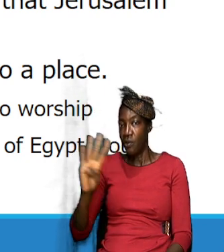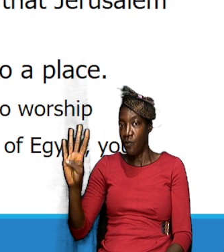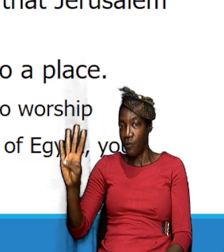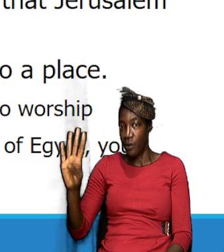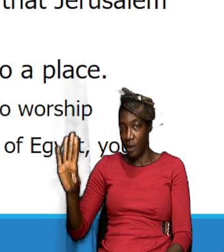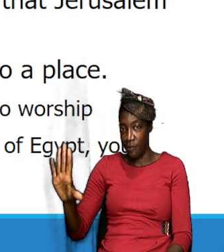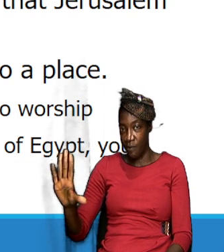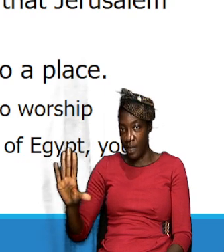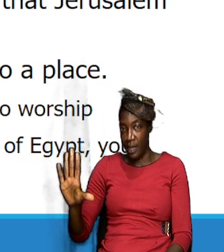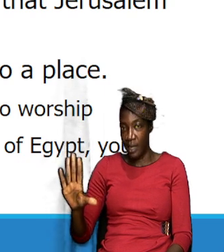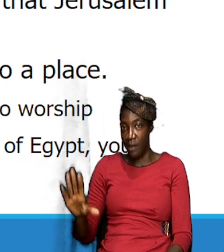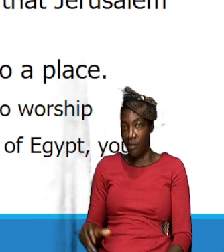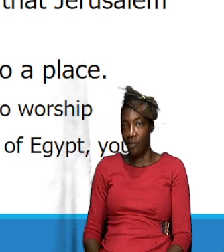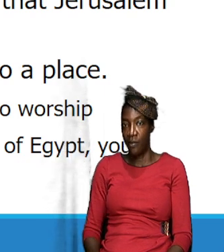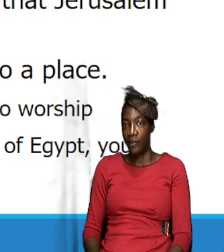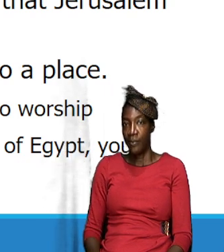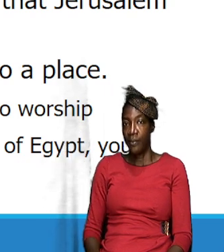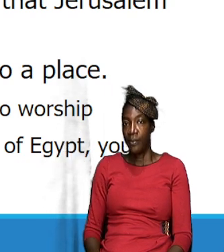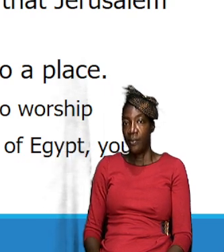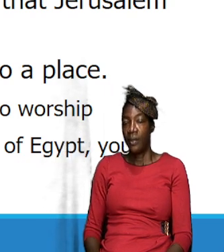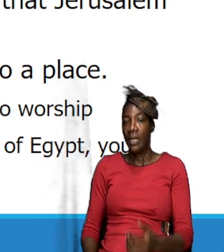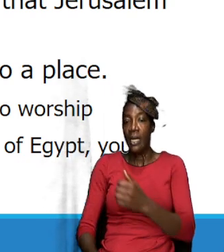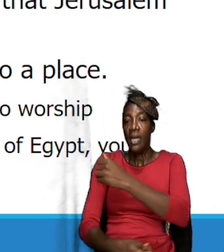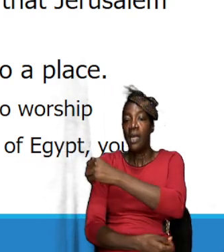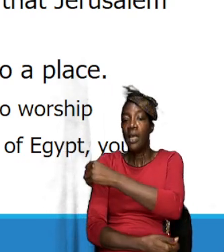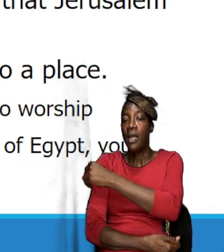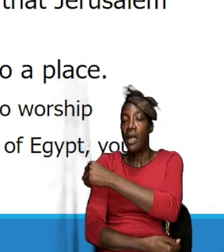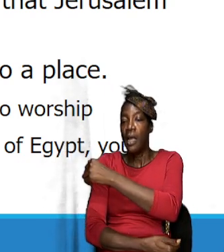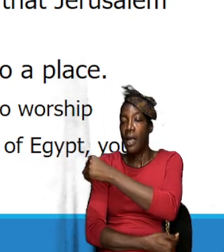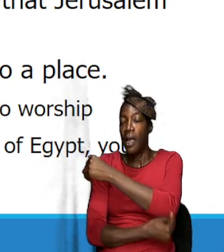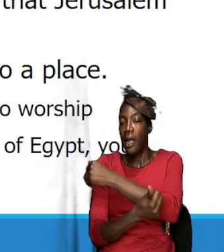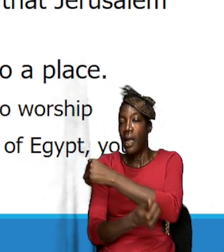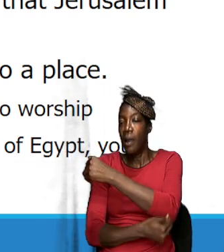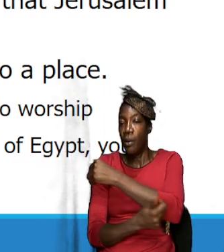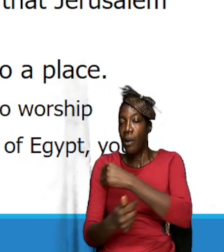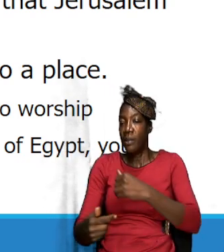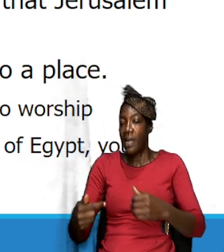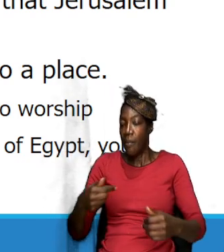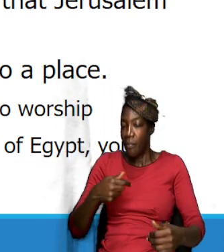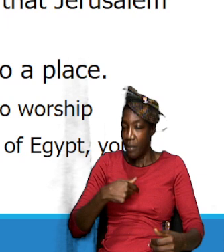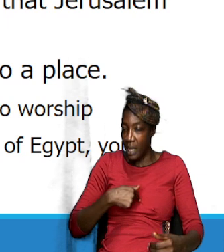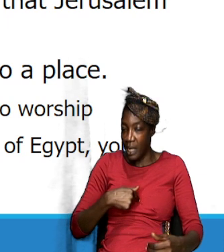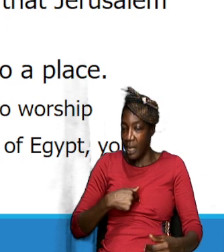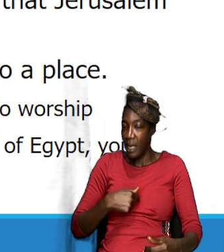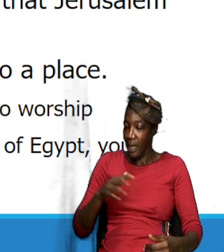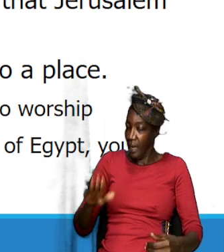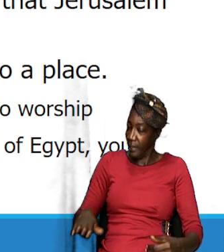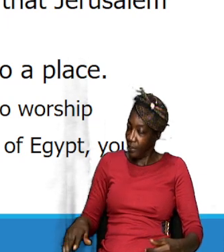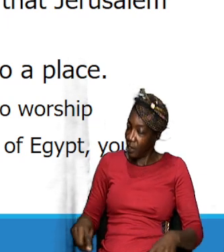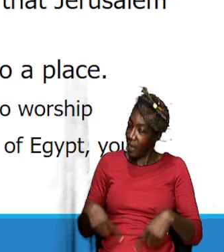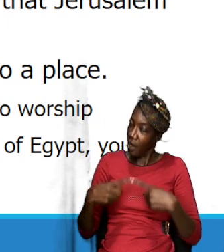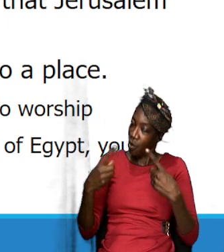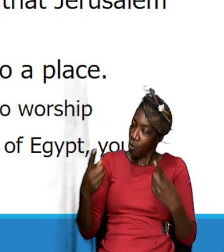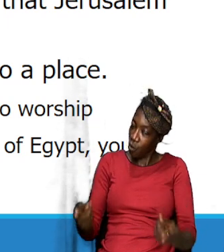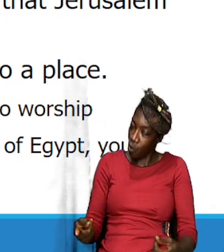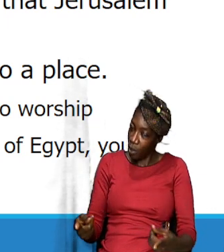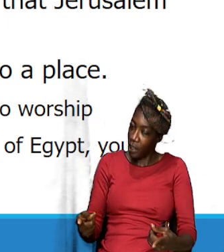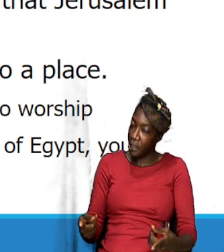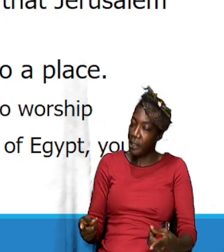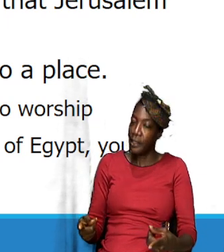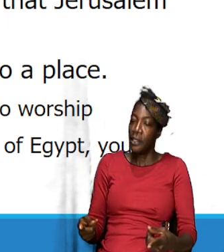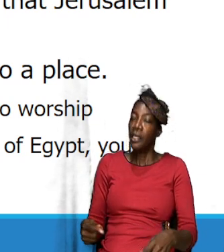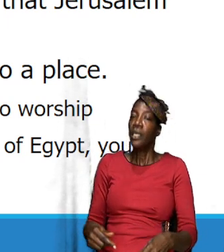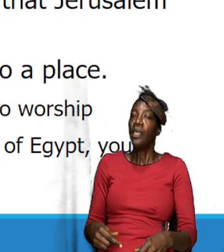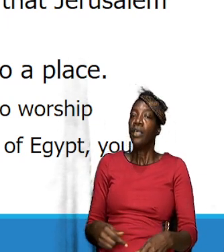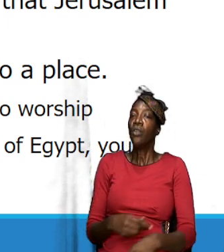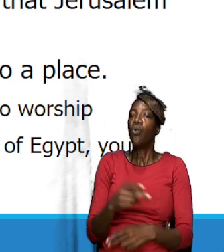Abraham said that I and the lad is going to go yonder to worship and he if you read the scripture you will